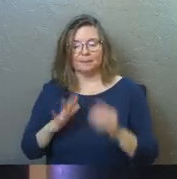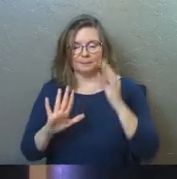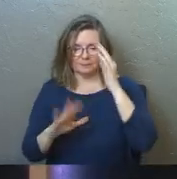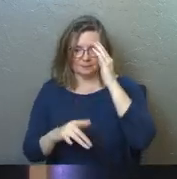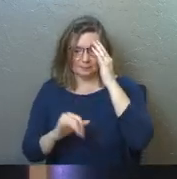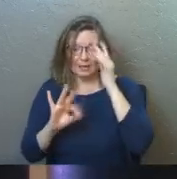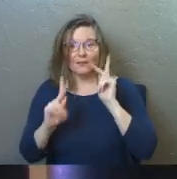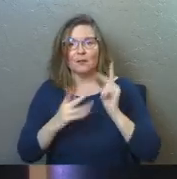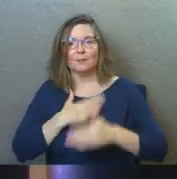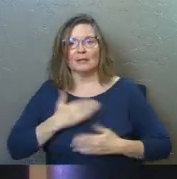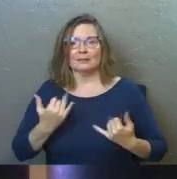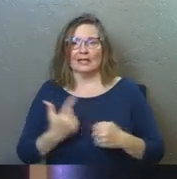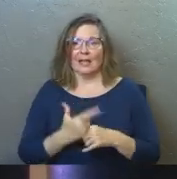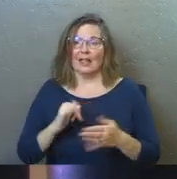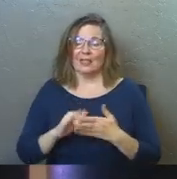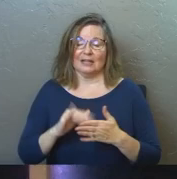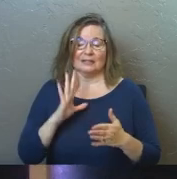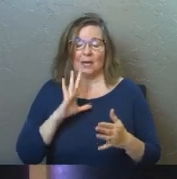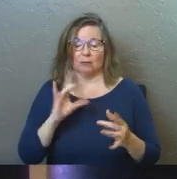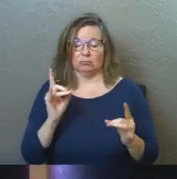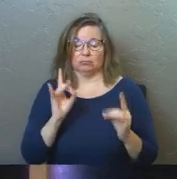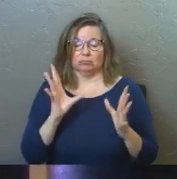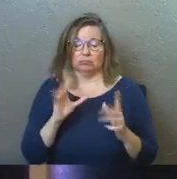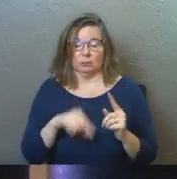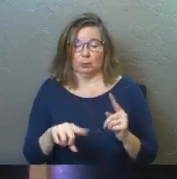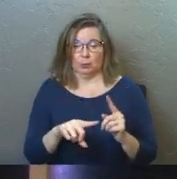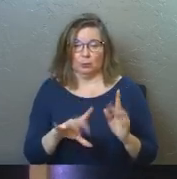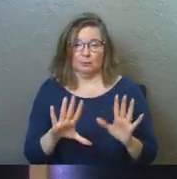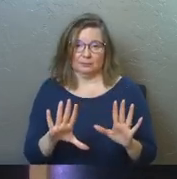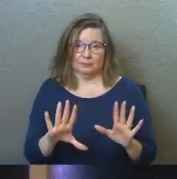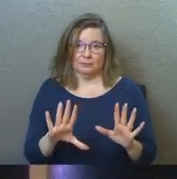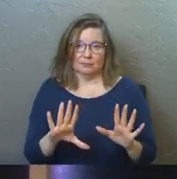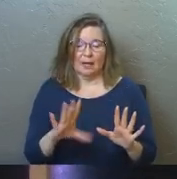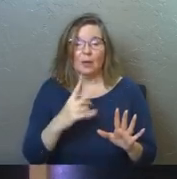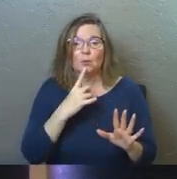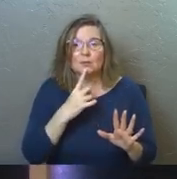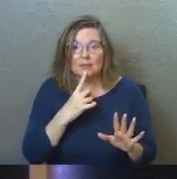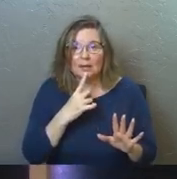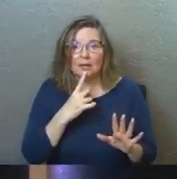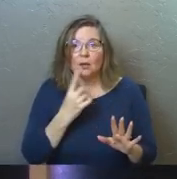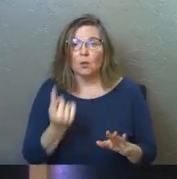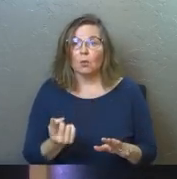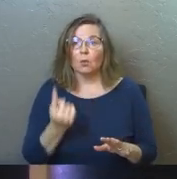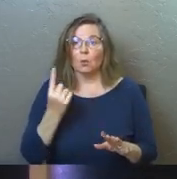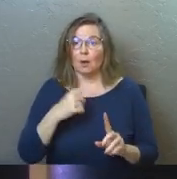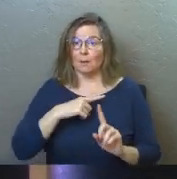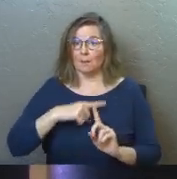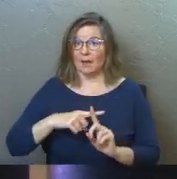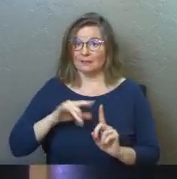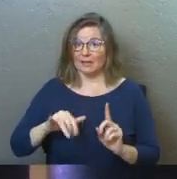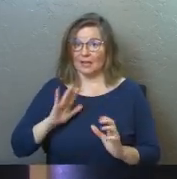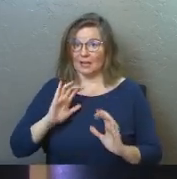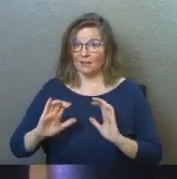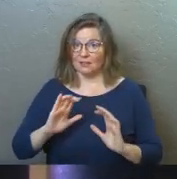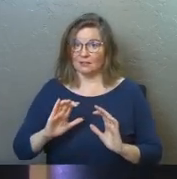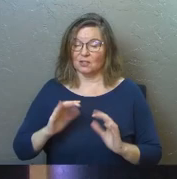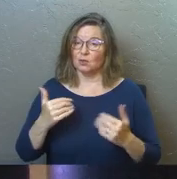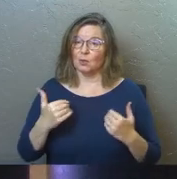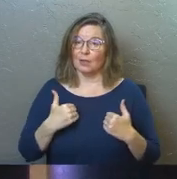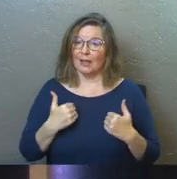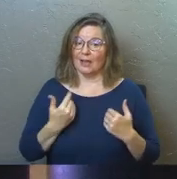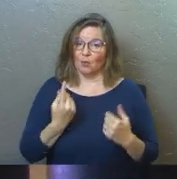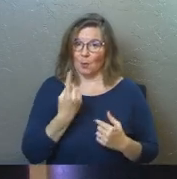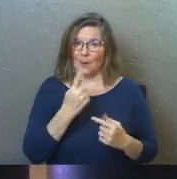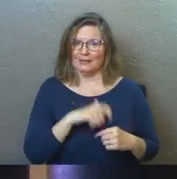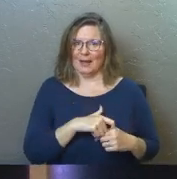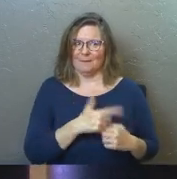If you're a people pleaser today and that just sounds so brutal to you, I will just say this. The one upside to that conversation is you'll have